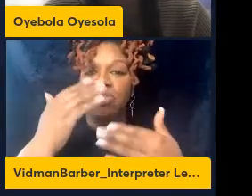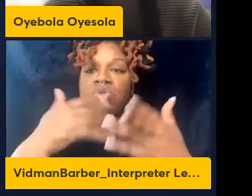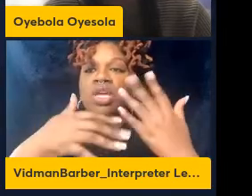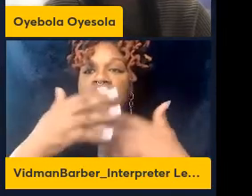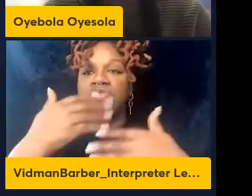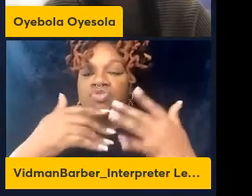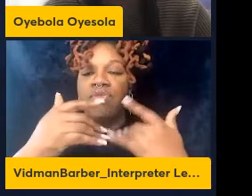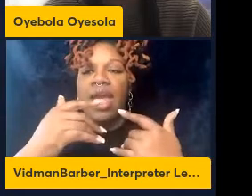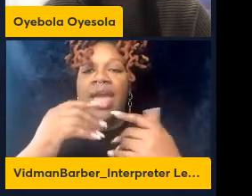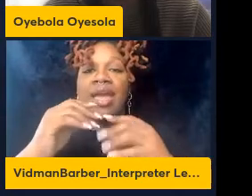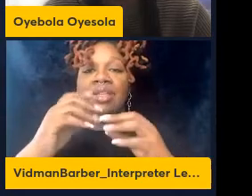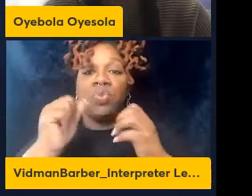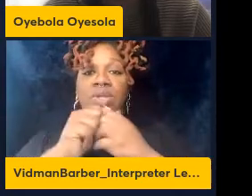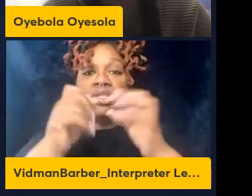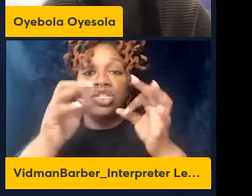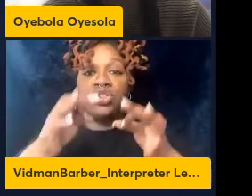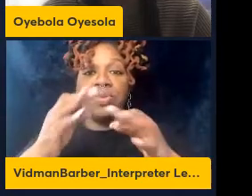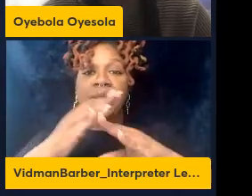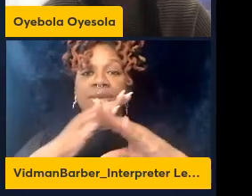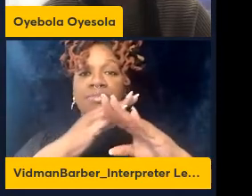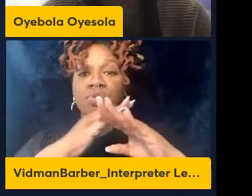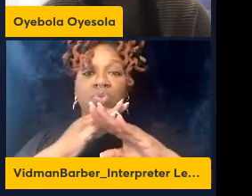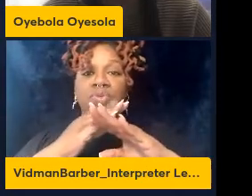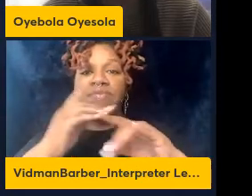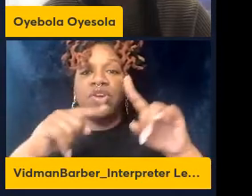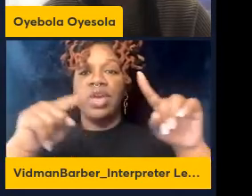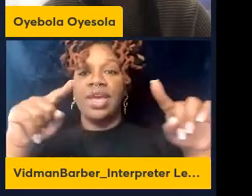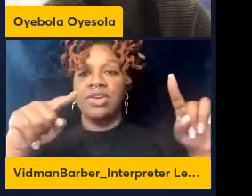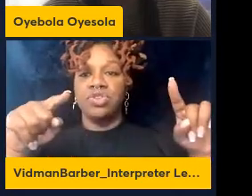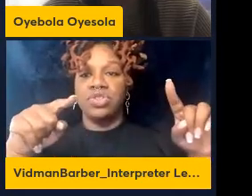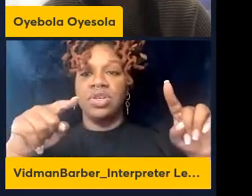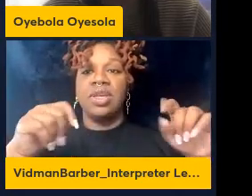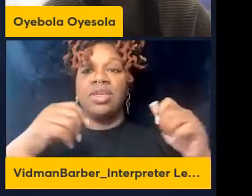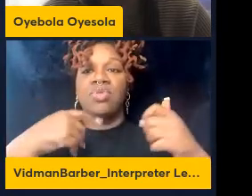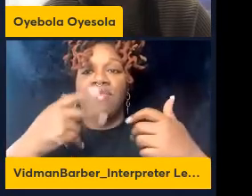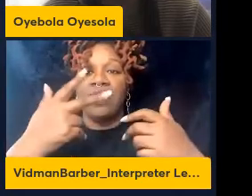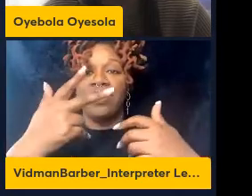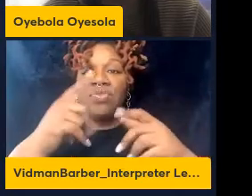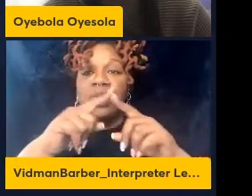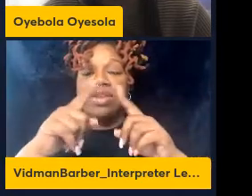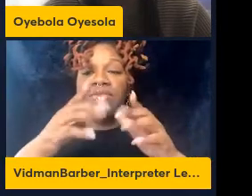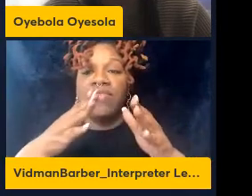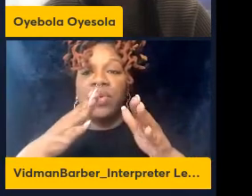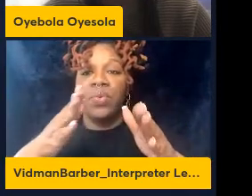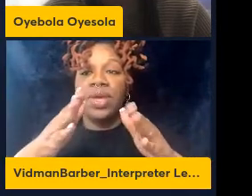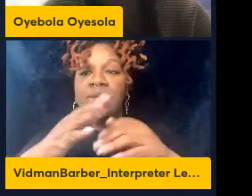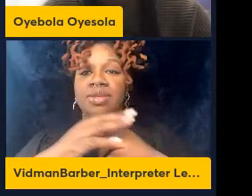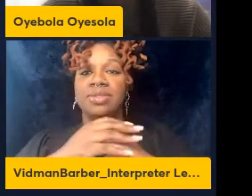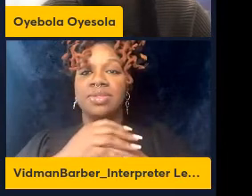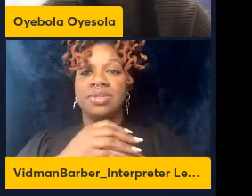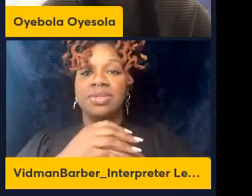this three-way interaction as well happening when we look in the blood